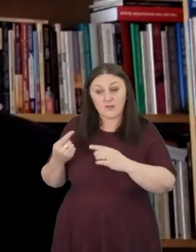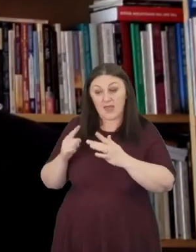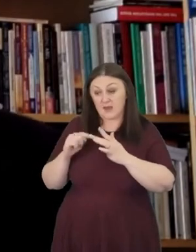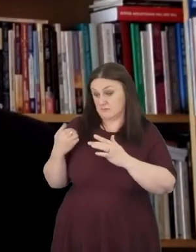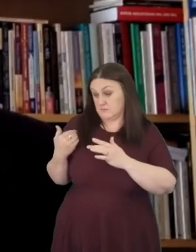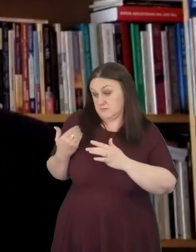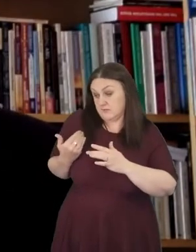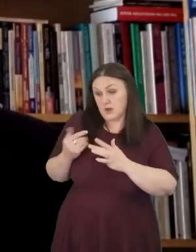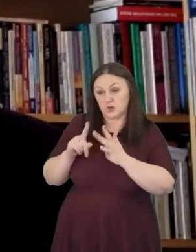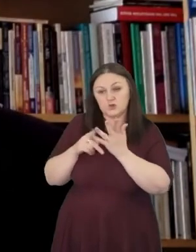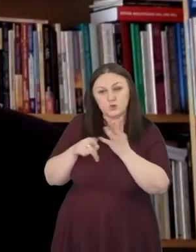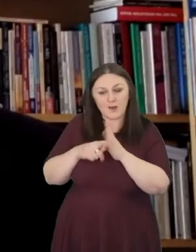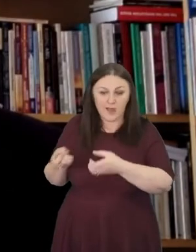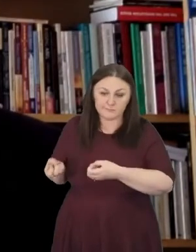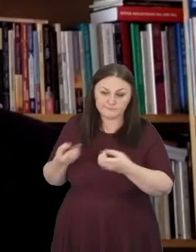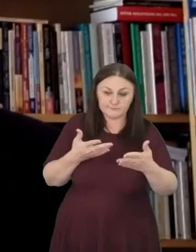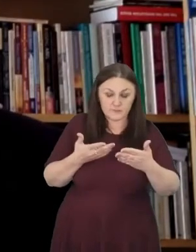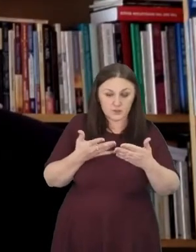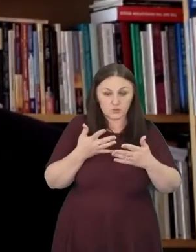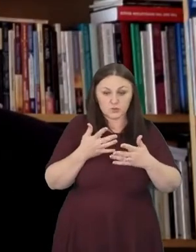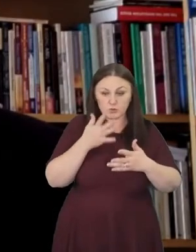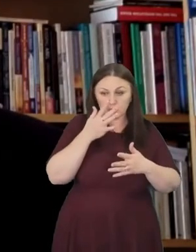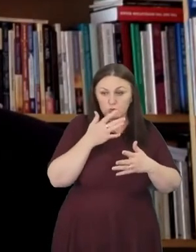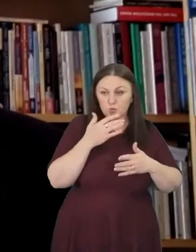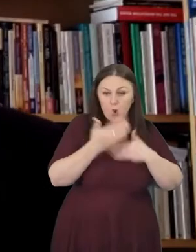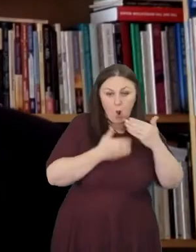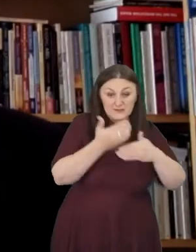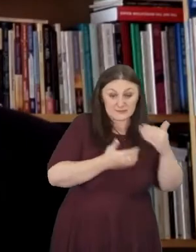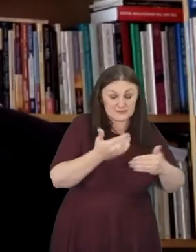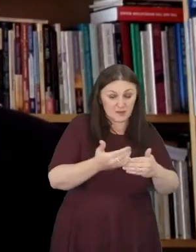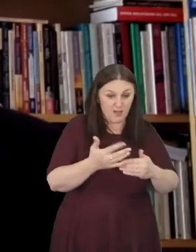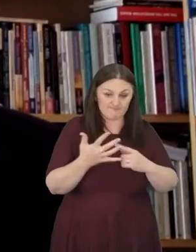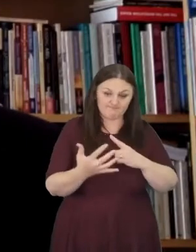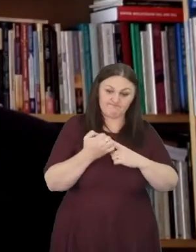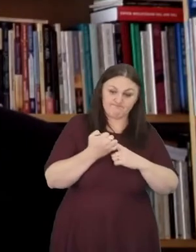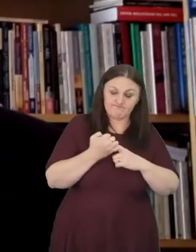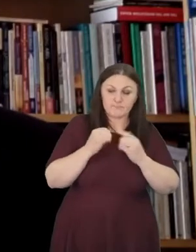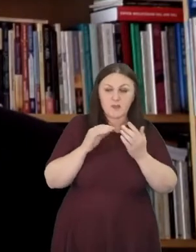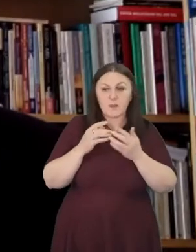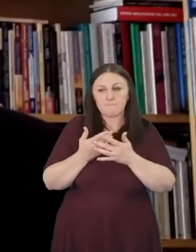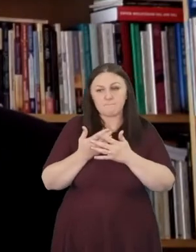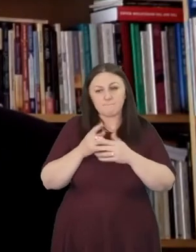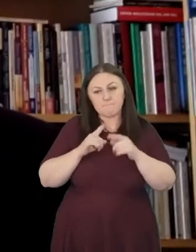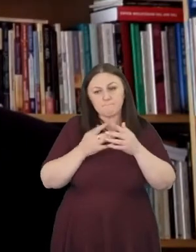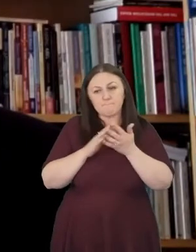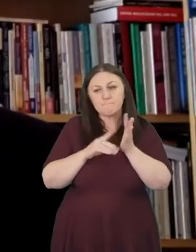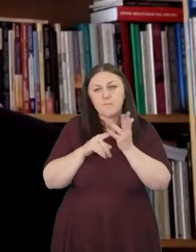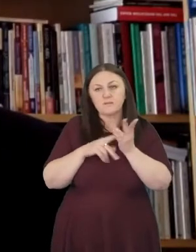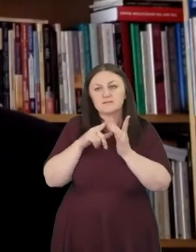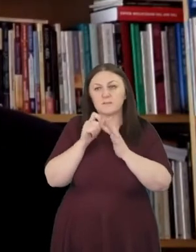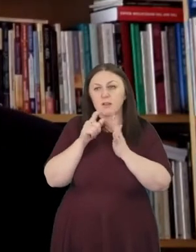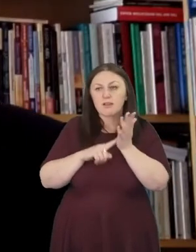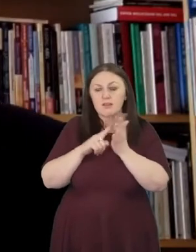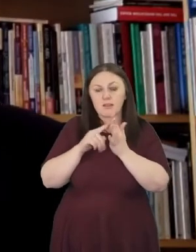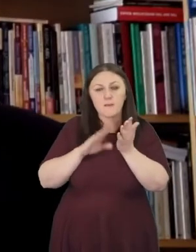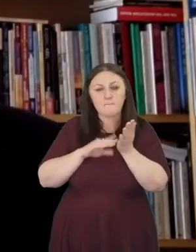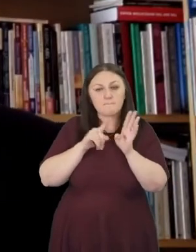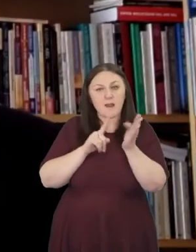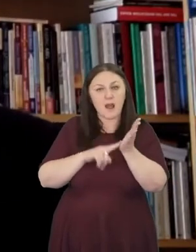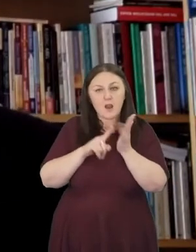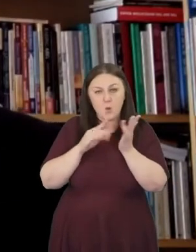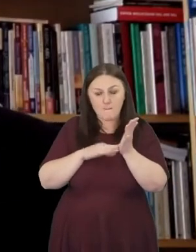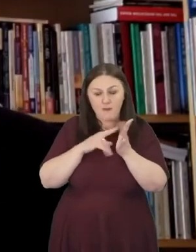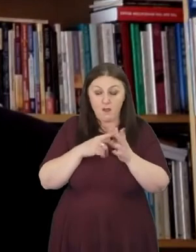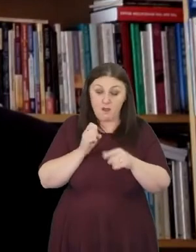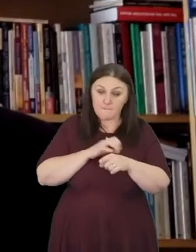where I was diagnosed with multiple myeloma which is a blood cancer. It had affected